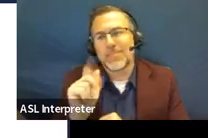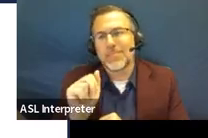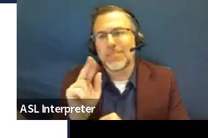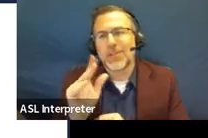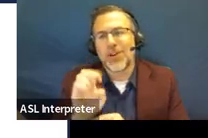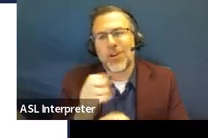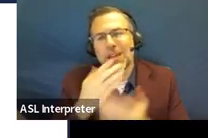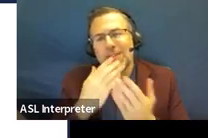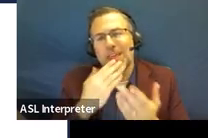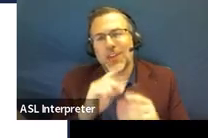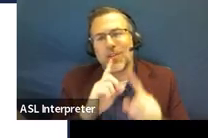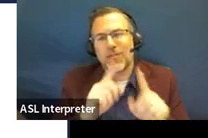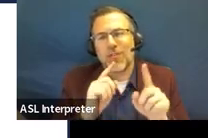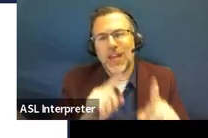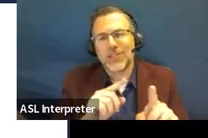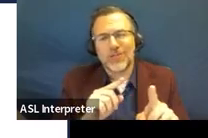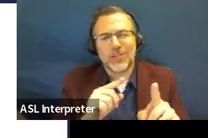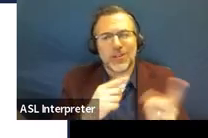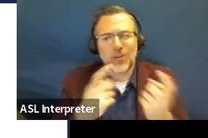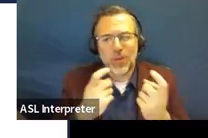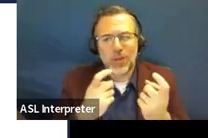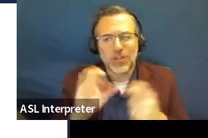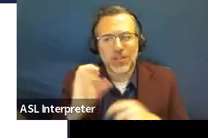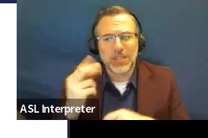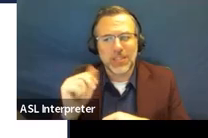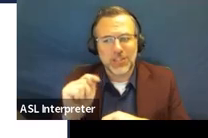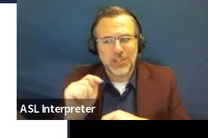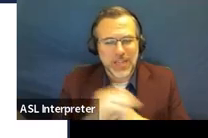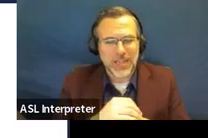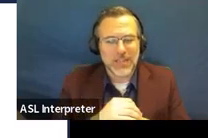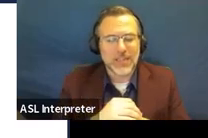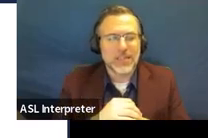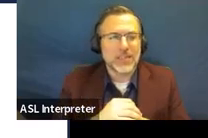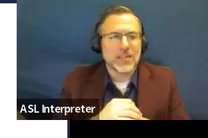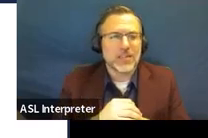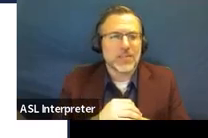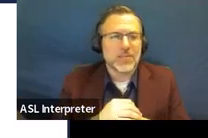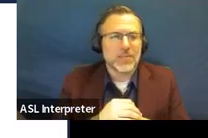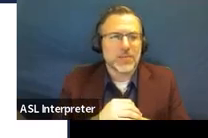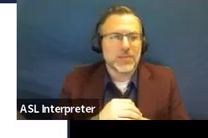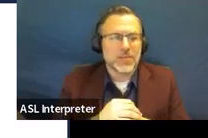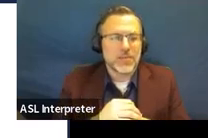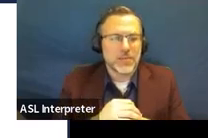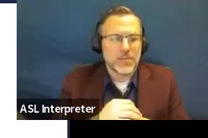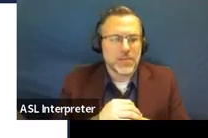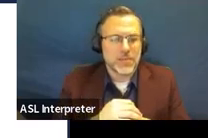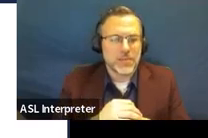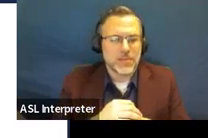Carly. It looks like you have gotten them all.